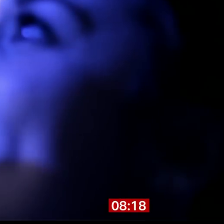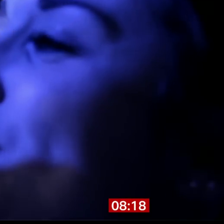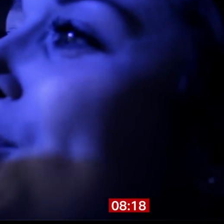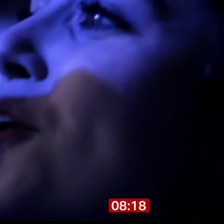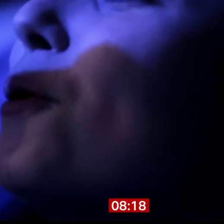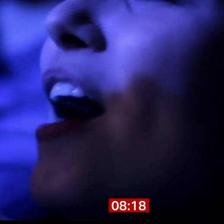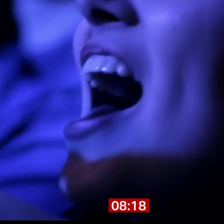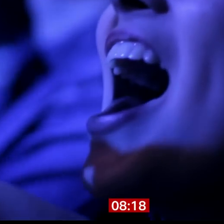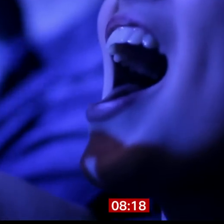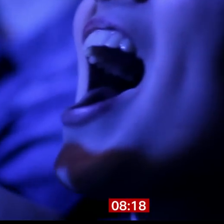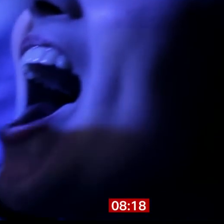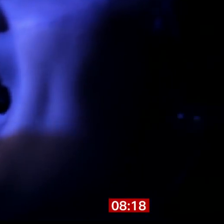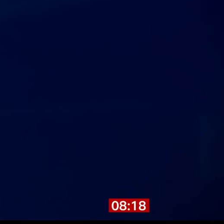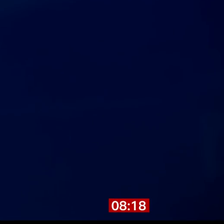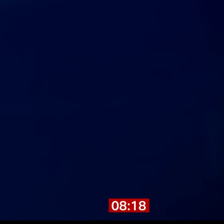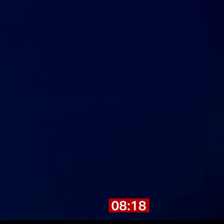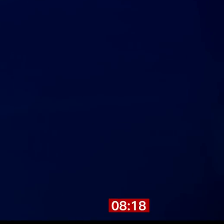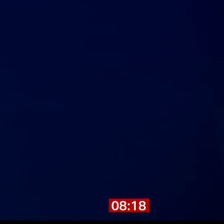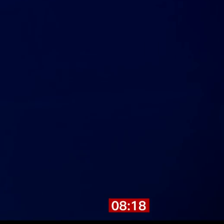Daniel Rosny, BBC News.